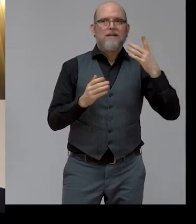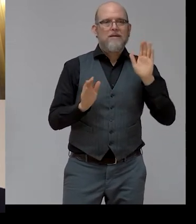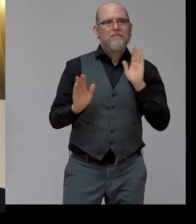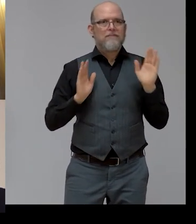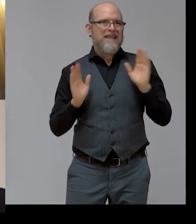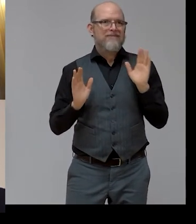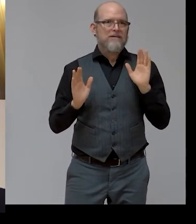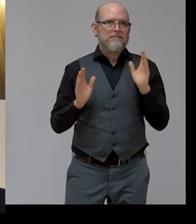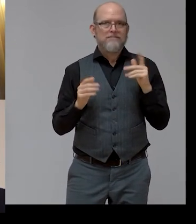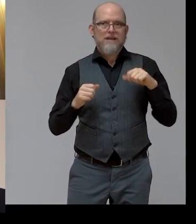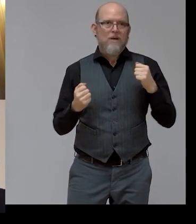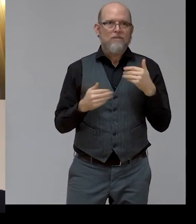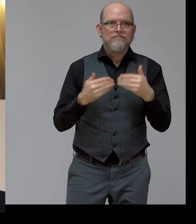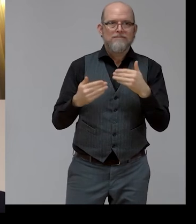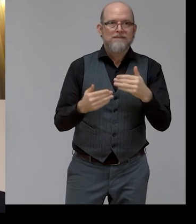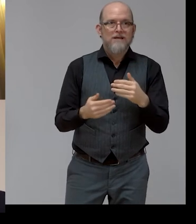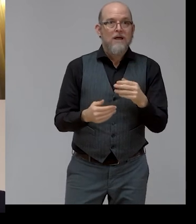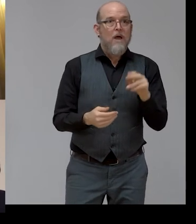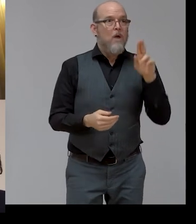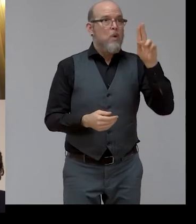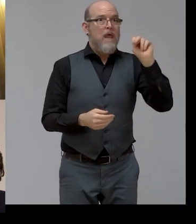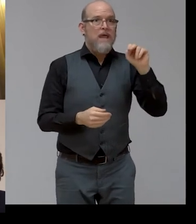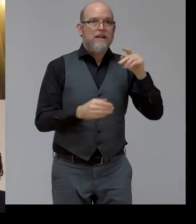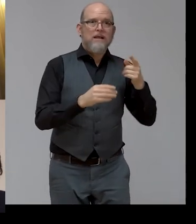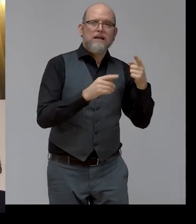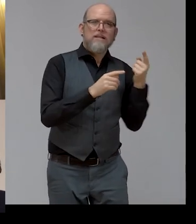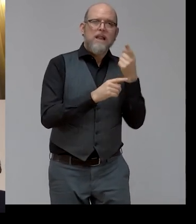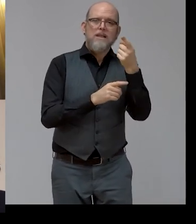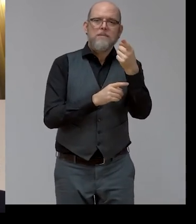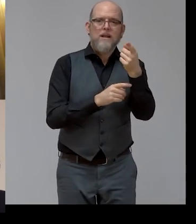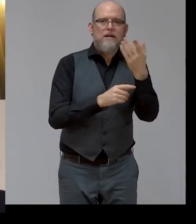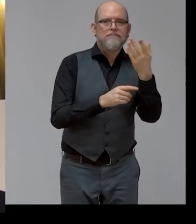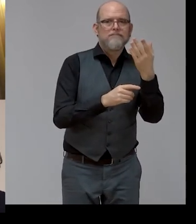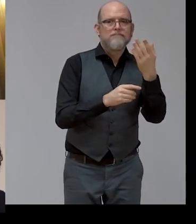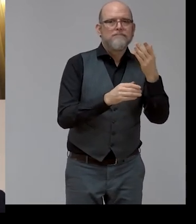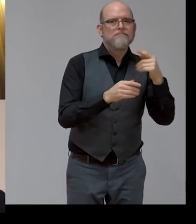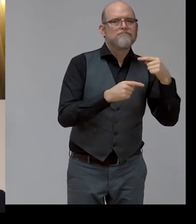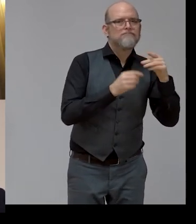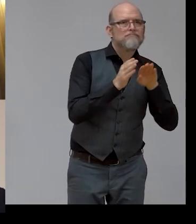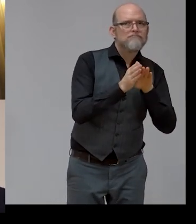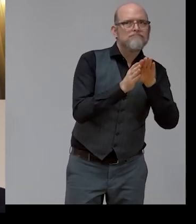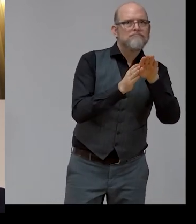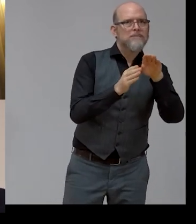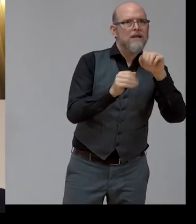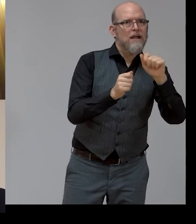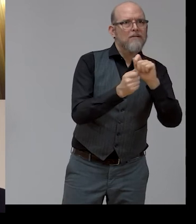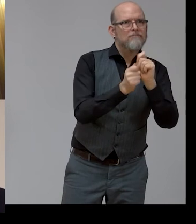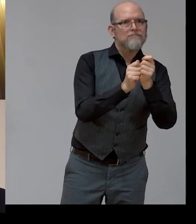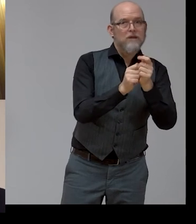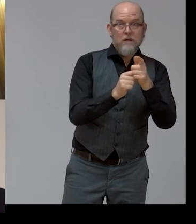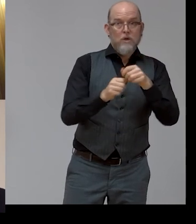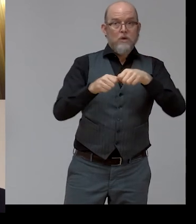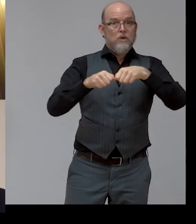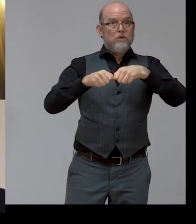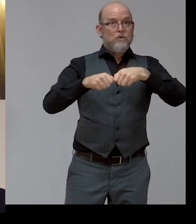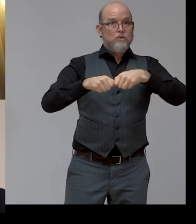Goals, and I think that's especially important during periods of structural change. You may recall there's new